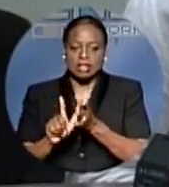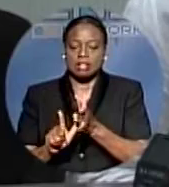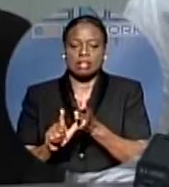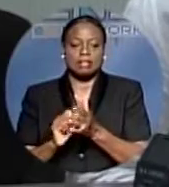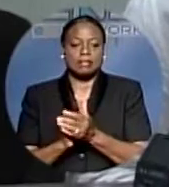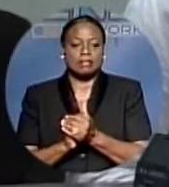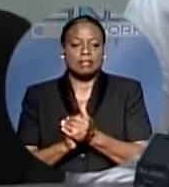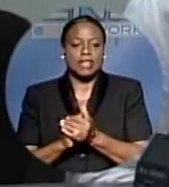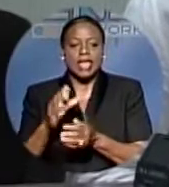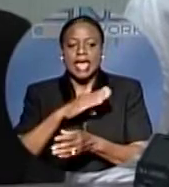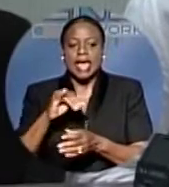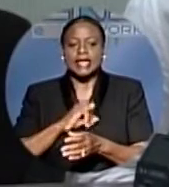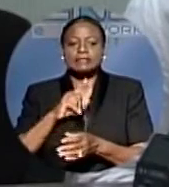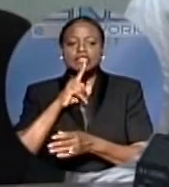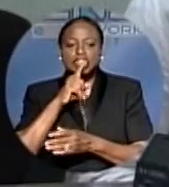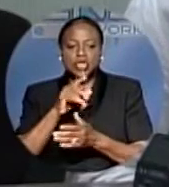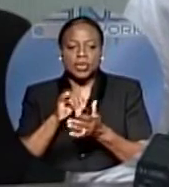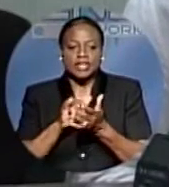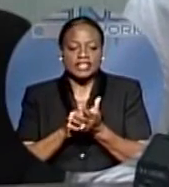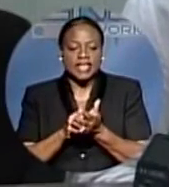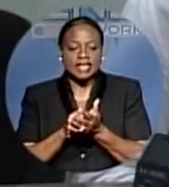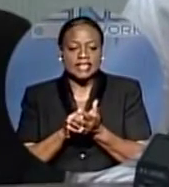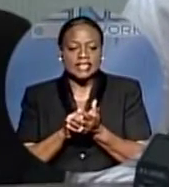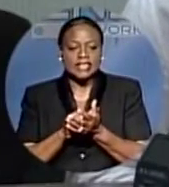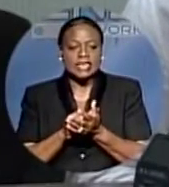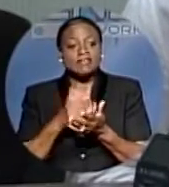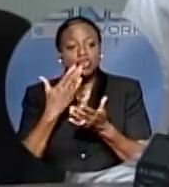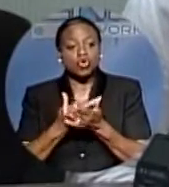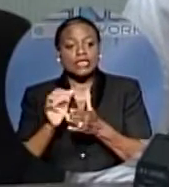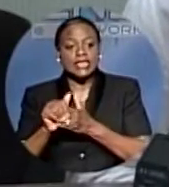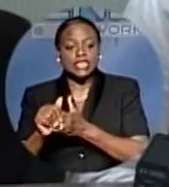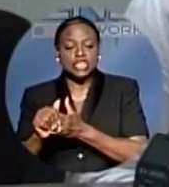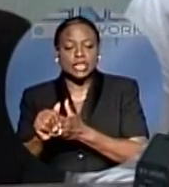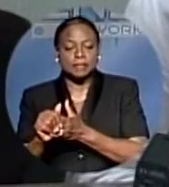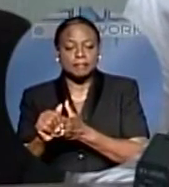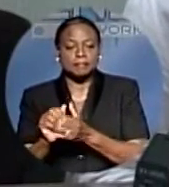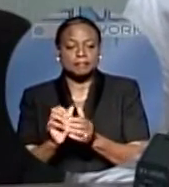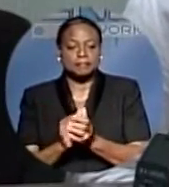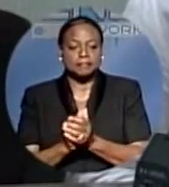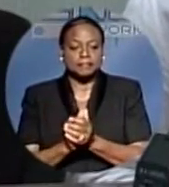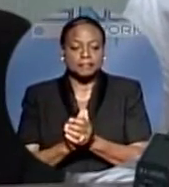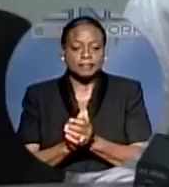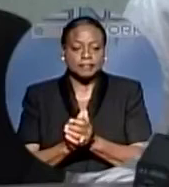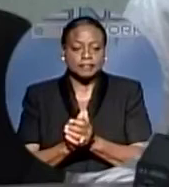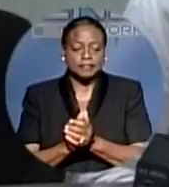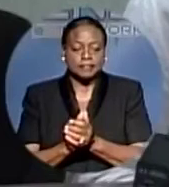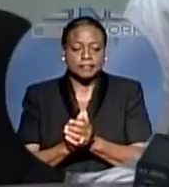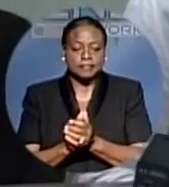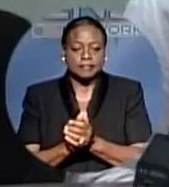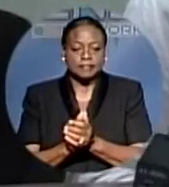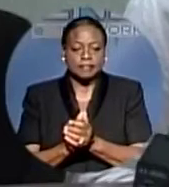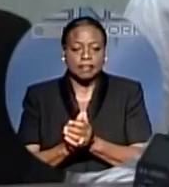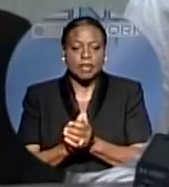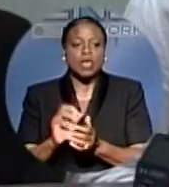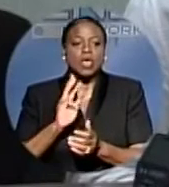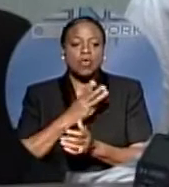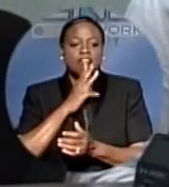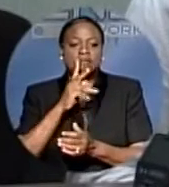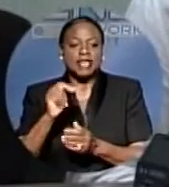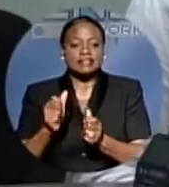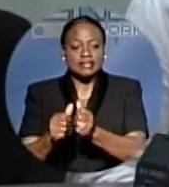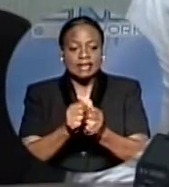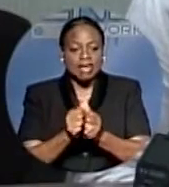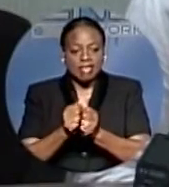And I'm sure that's a testament from the new leadership on behalf of the union. We have, we've been together